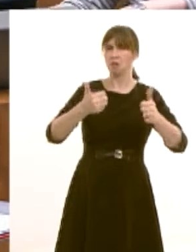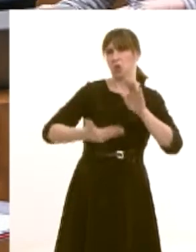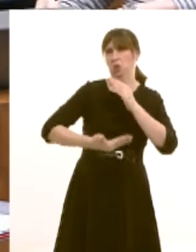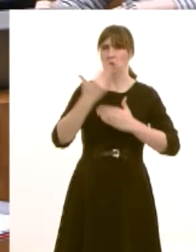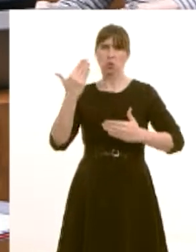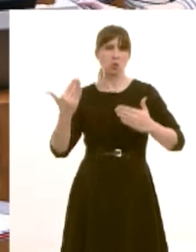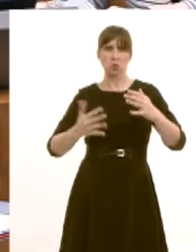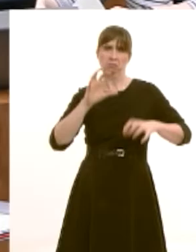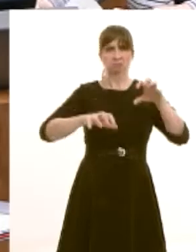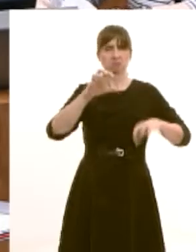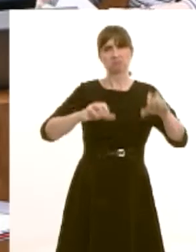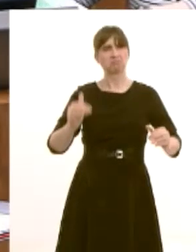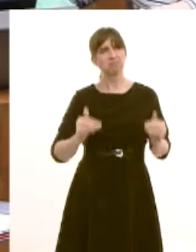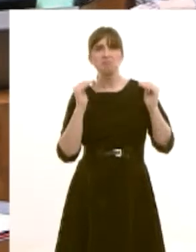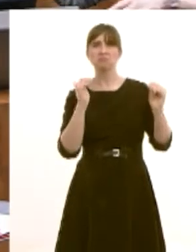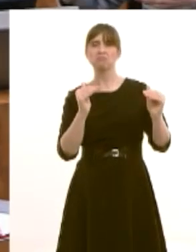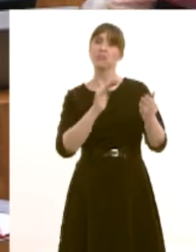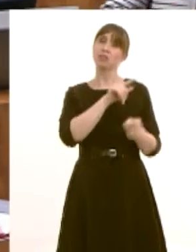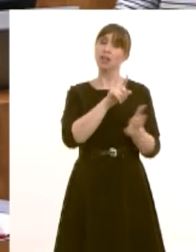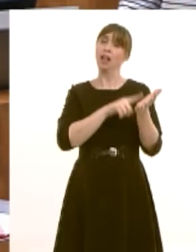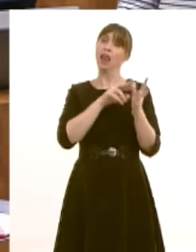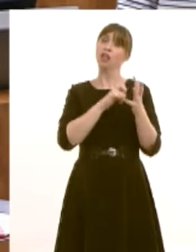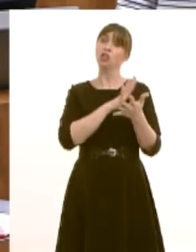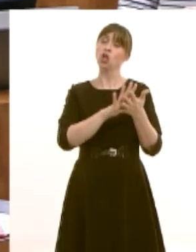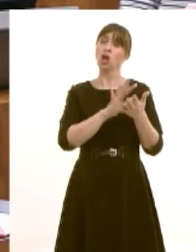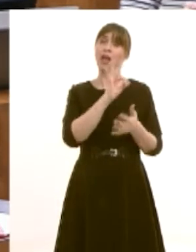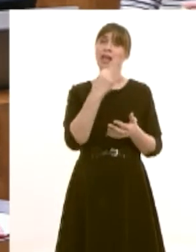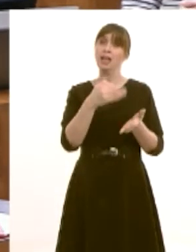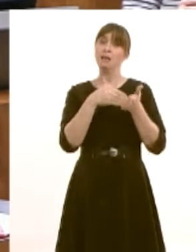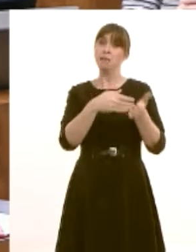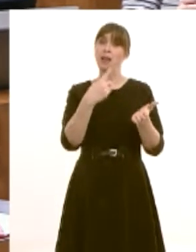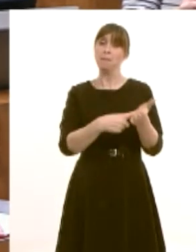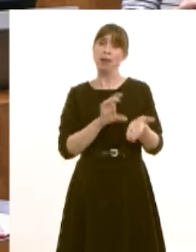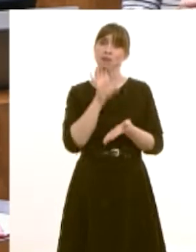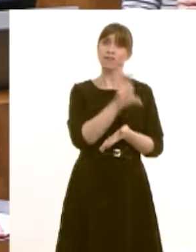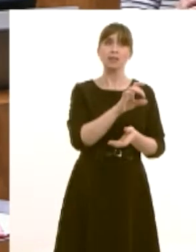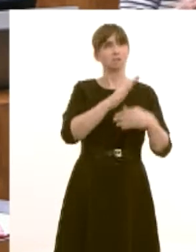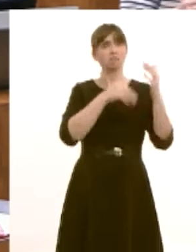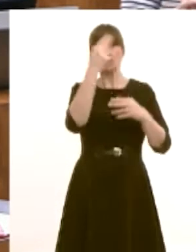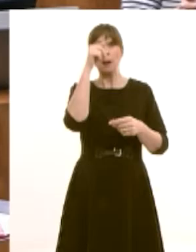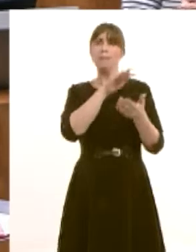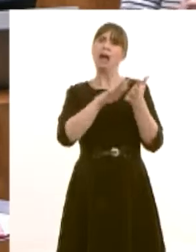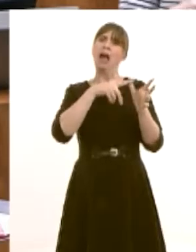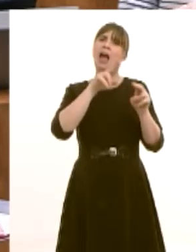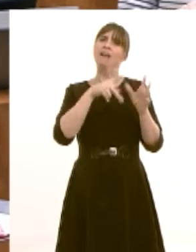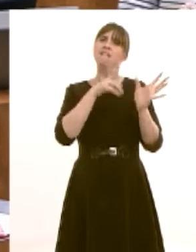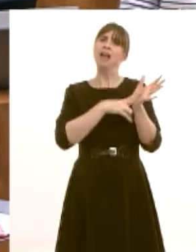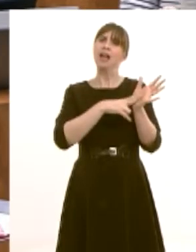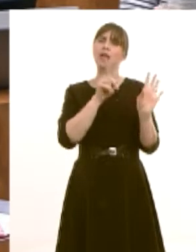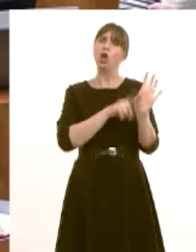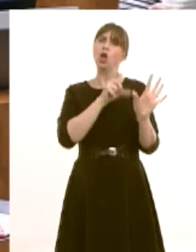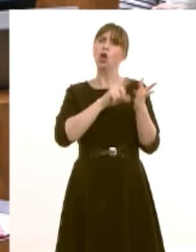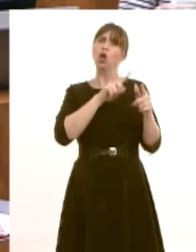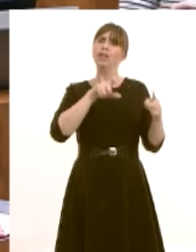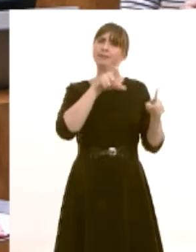why of course we see the investment in Havan Acoid at Landoc. It's an £88 million investment and of course it is